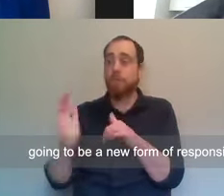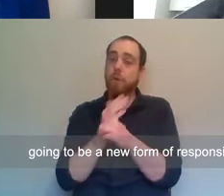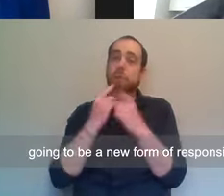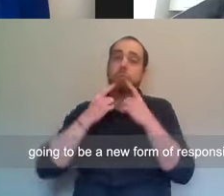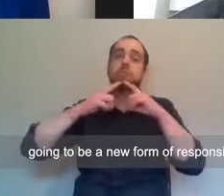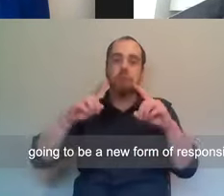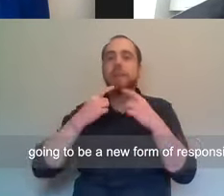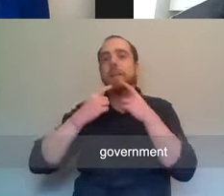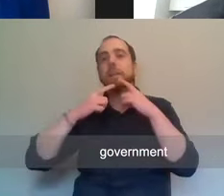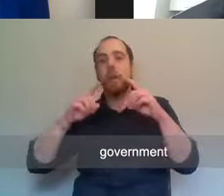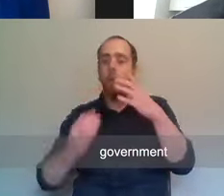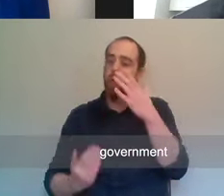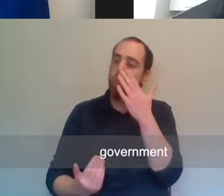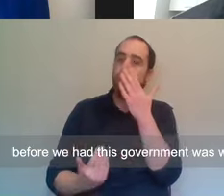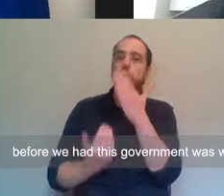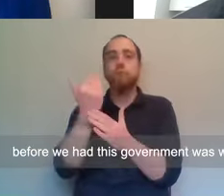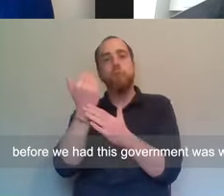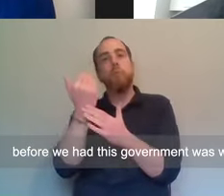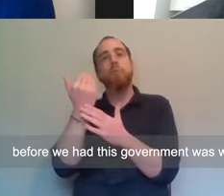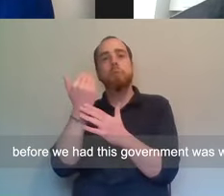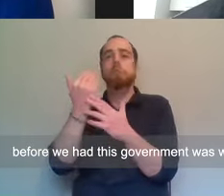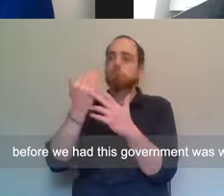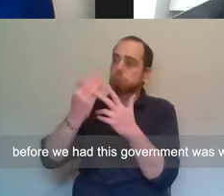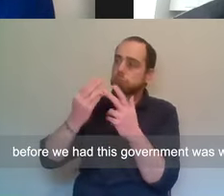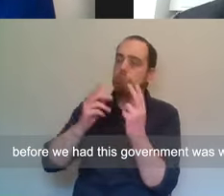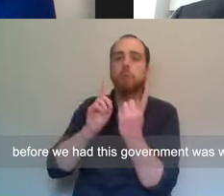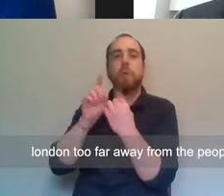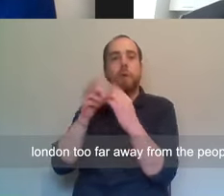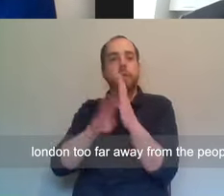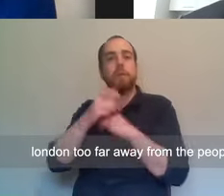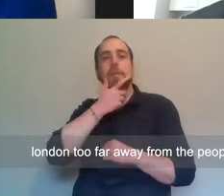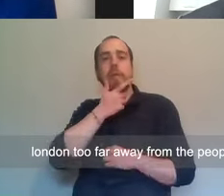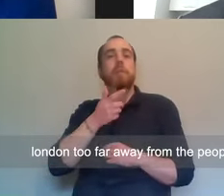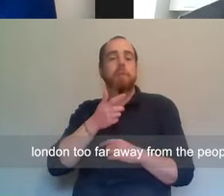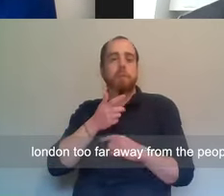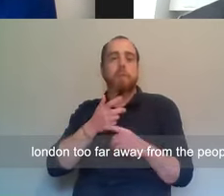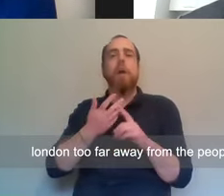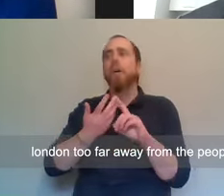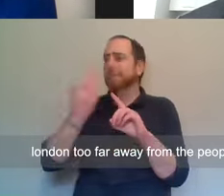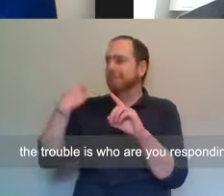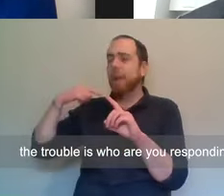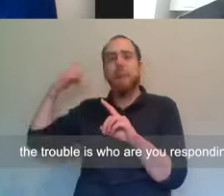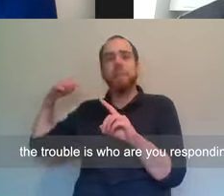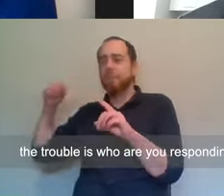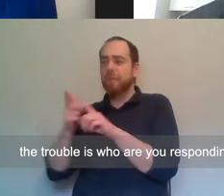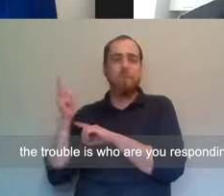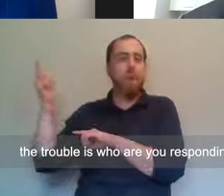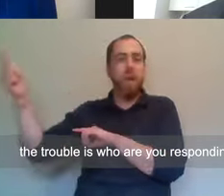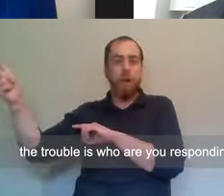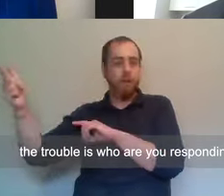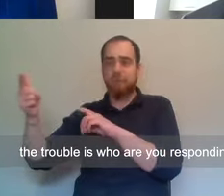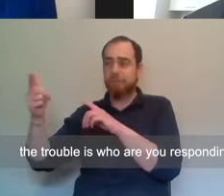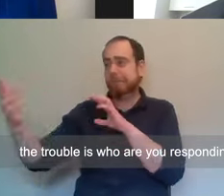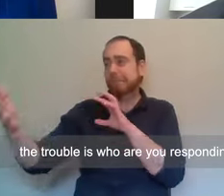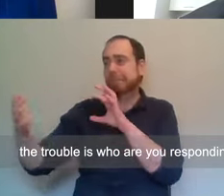be a new form of responsive government. Before we had this, government was way in London, too far away from the people. The trouble is, who are you